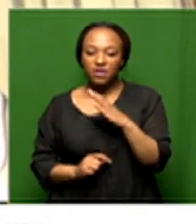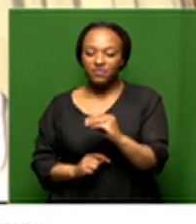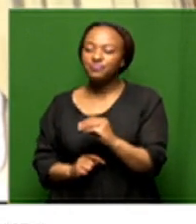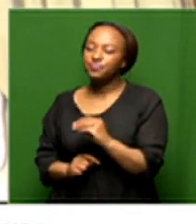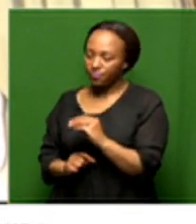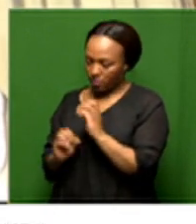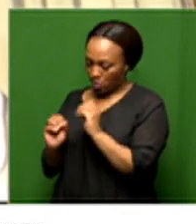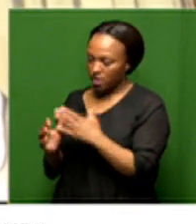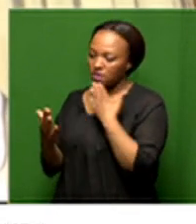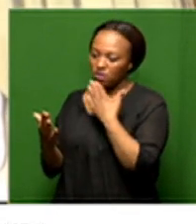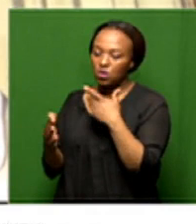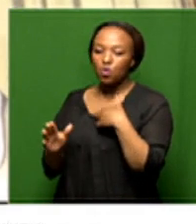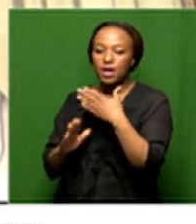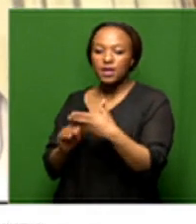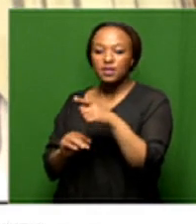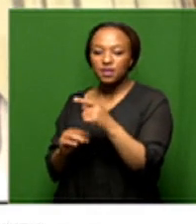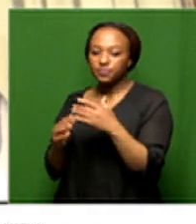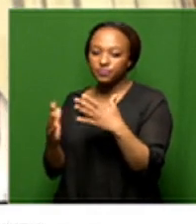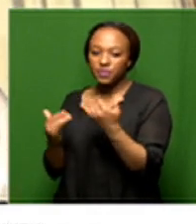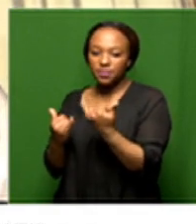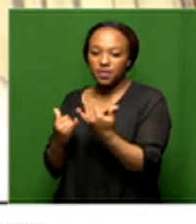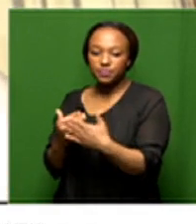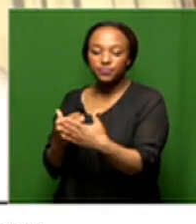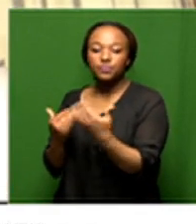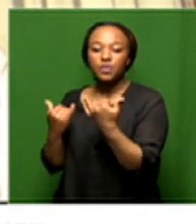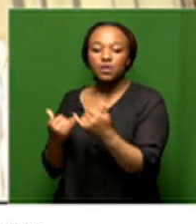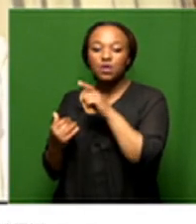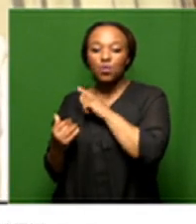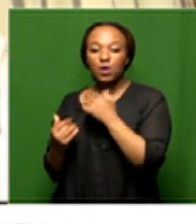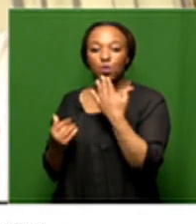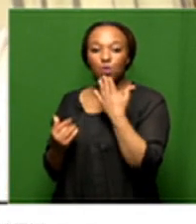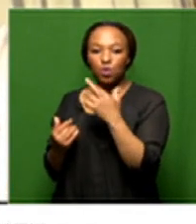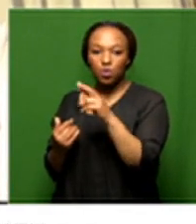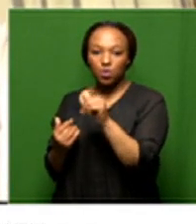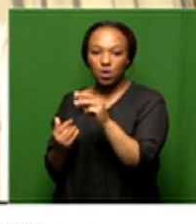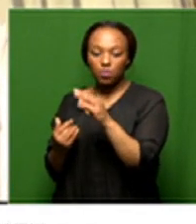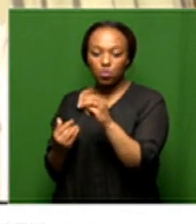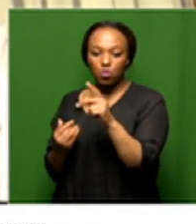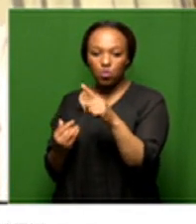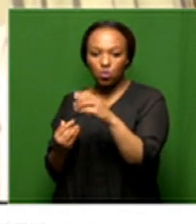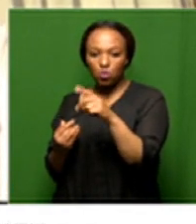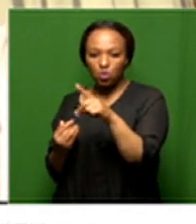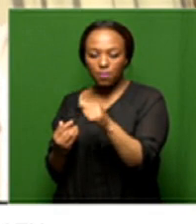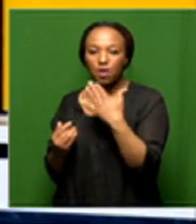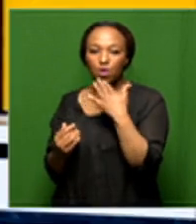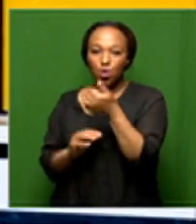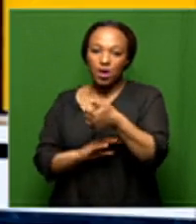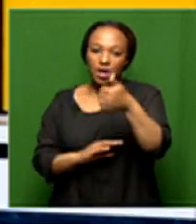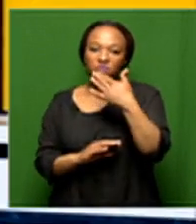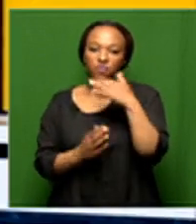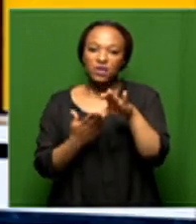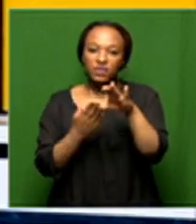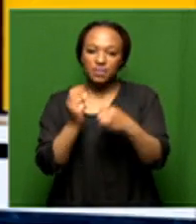we'll leave it there thanks very very much for talking to us dr jacienzo ramachopa who is the head of the president's uh investment and